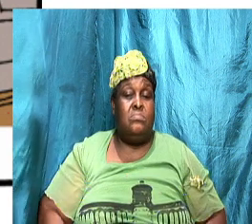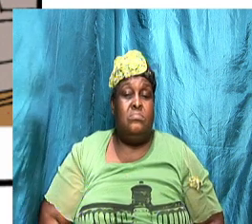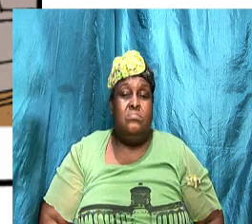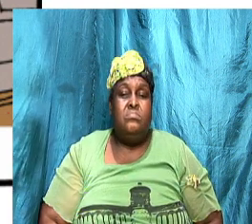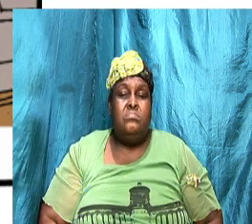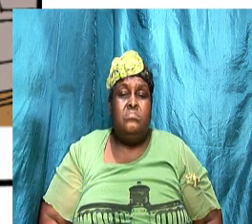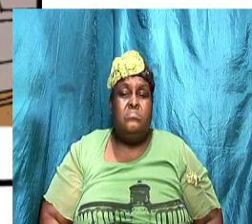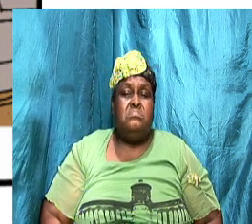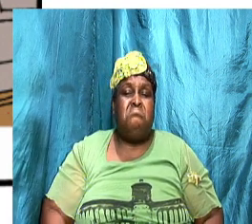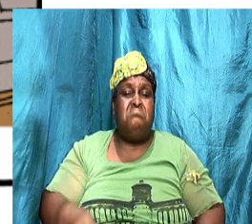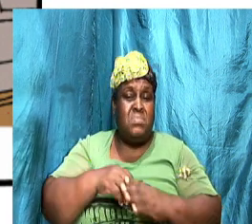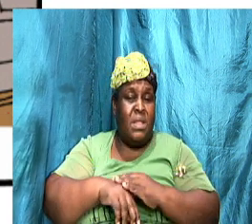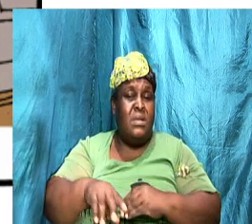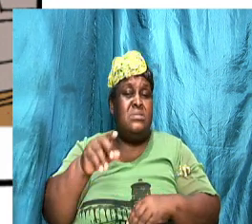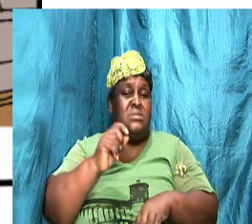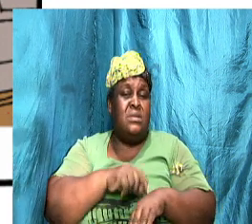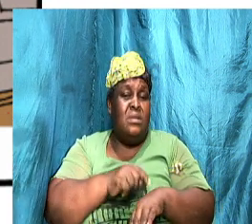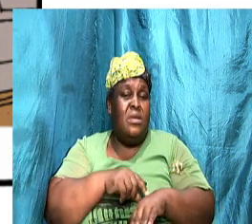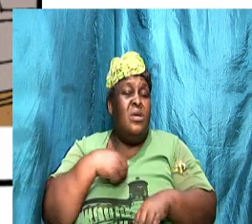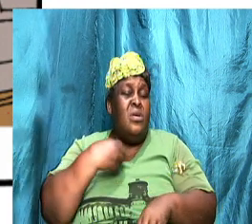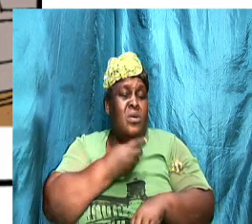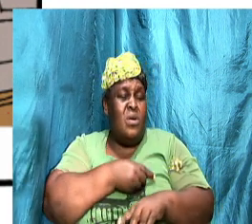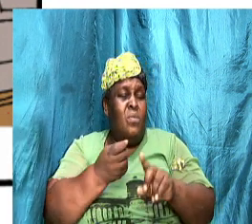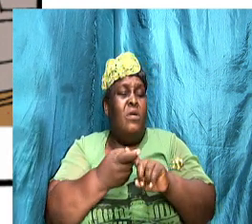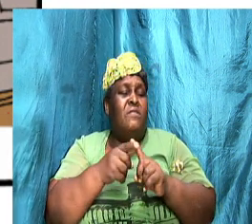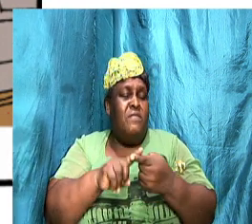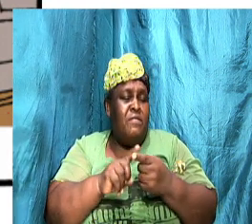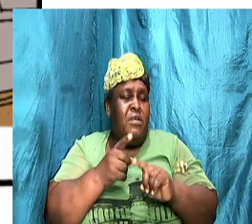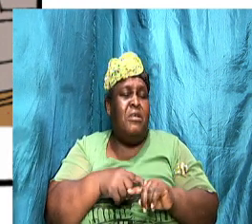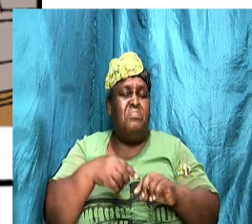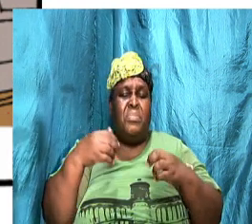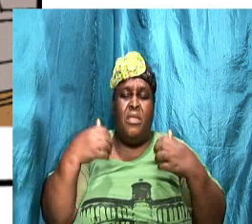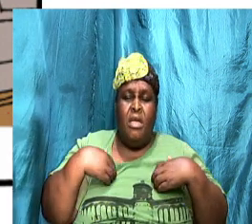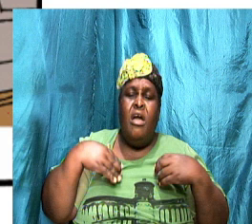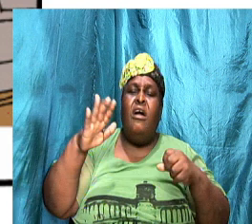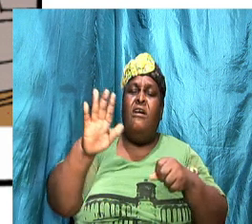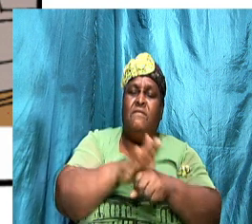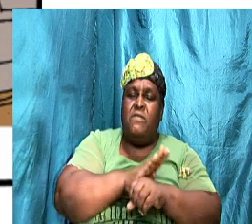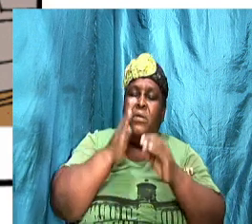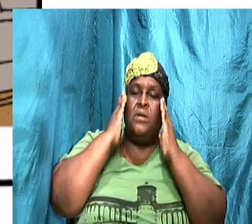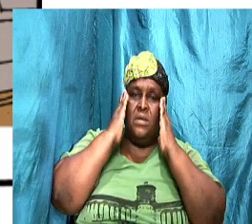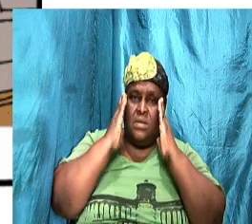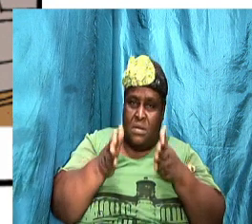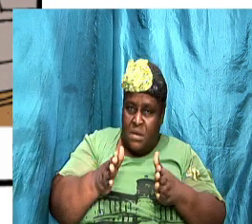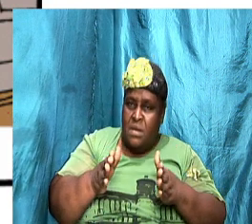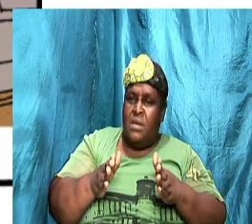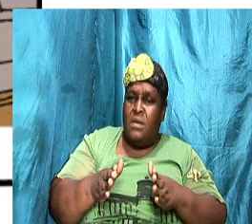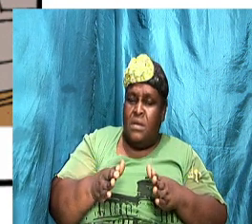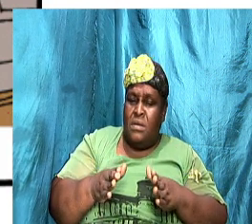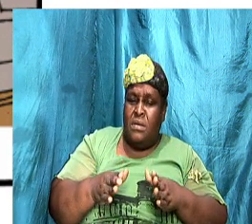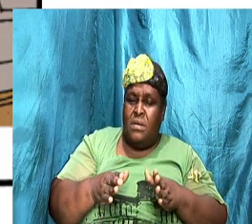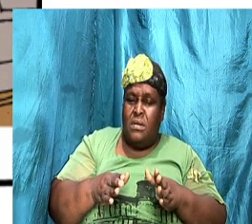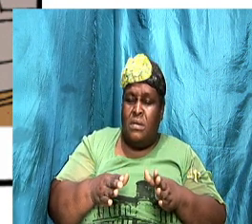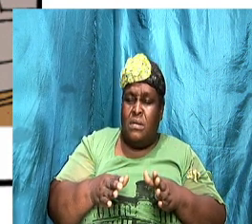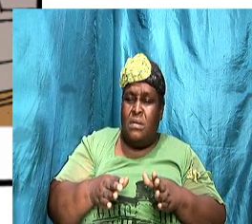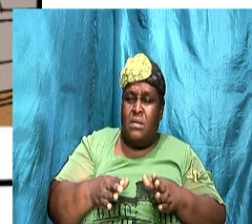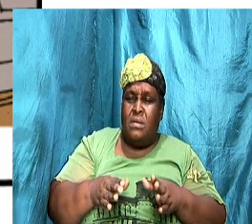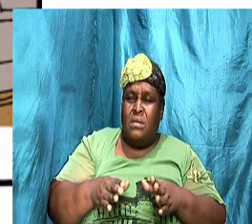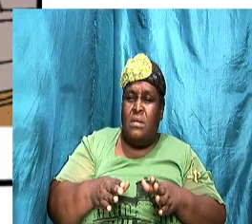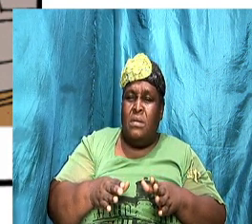So instead of our partner having our full attention, instead of our partner having full